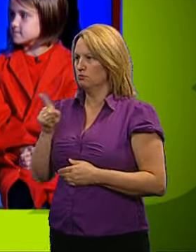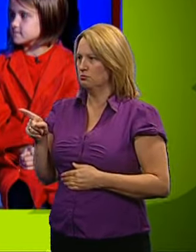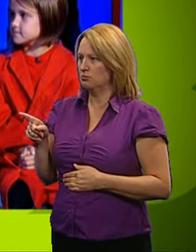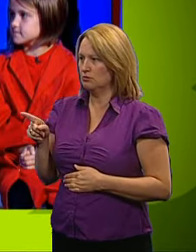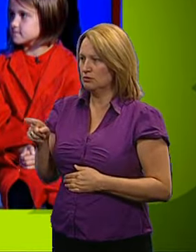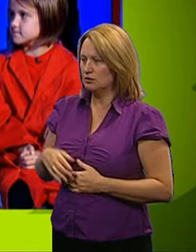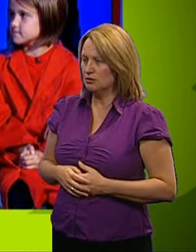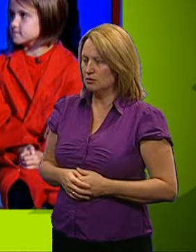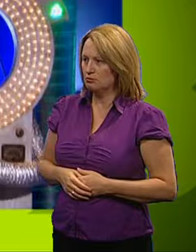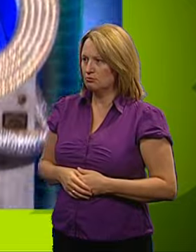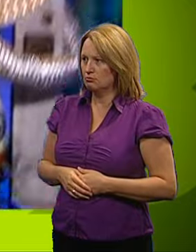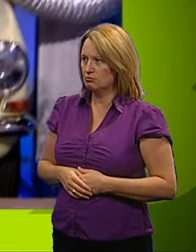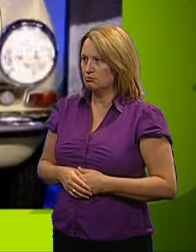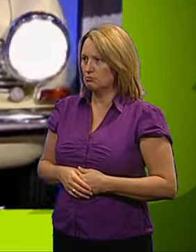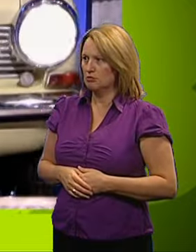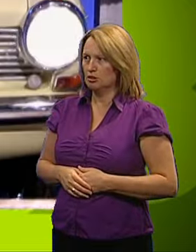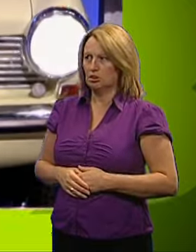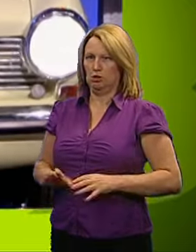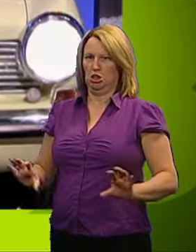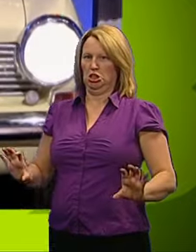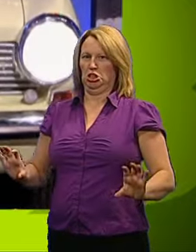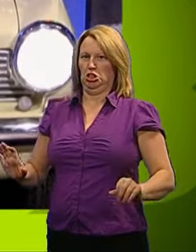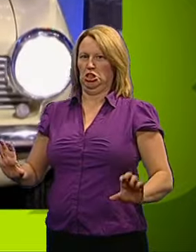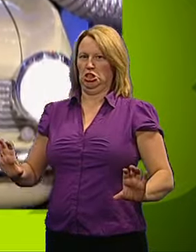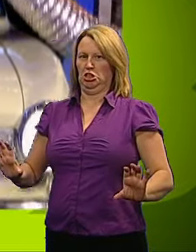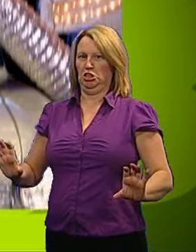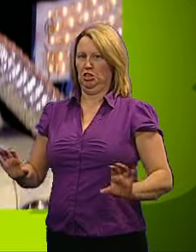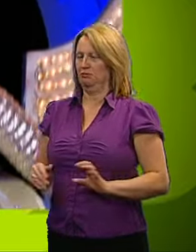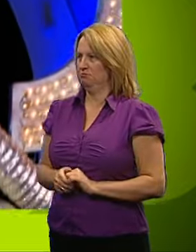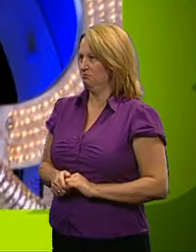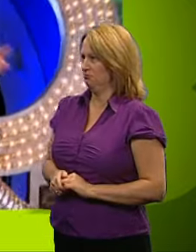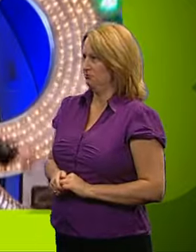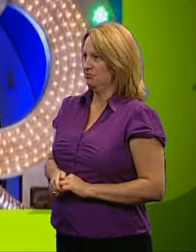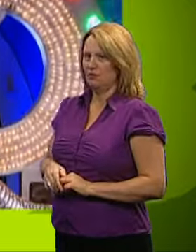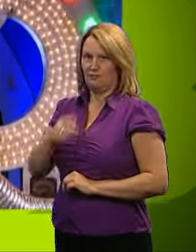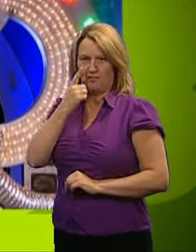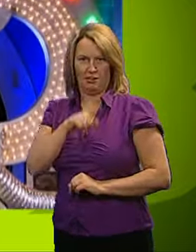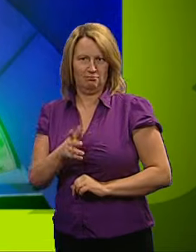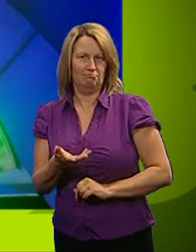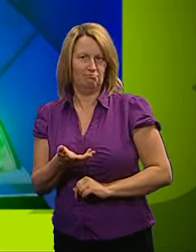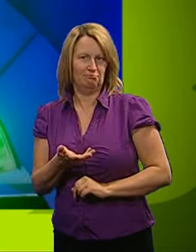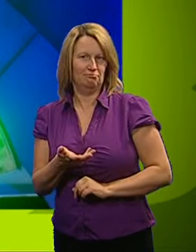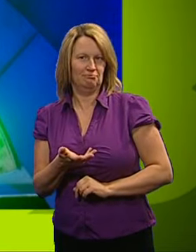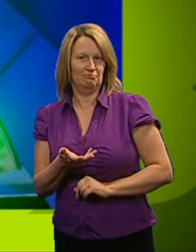Is it true or false? It is false. That means another light is lit. Green for the reds.